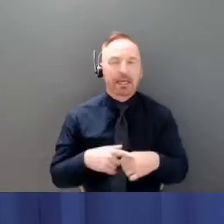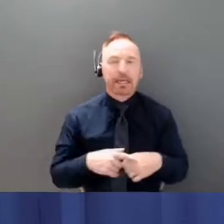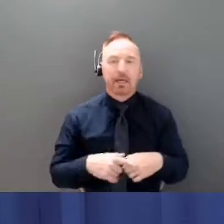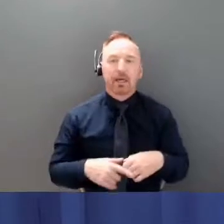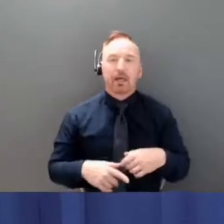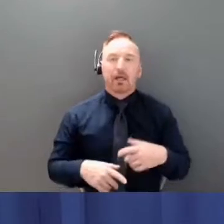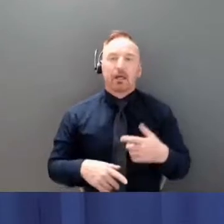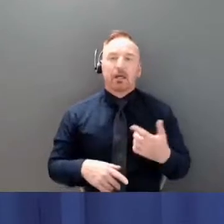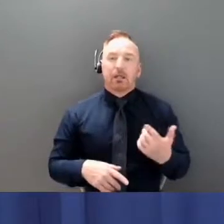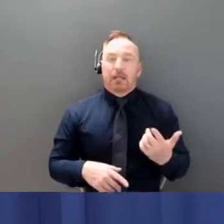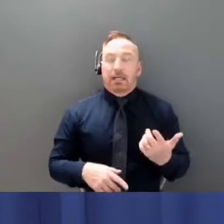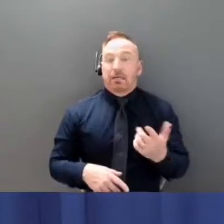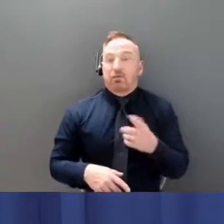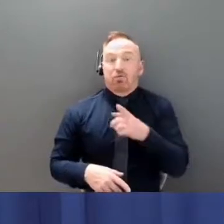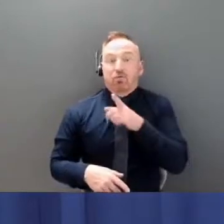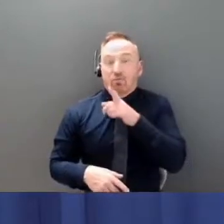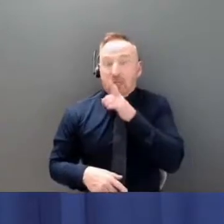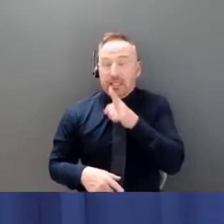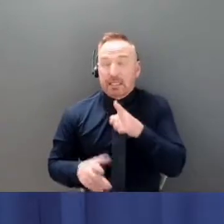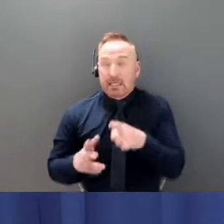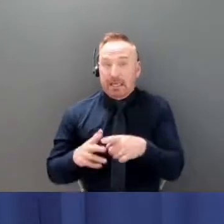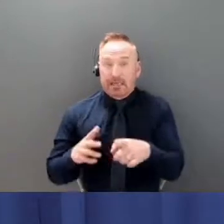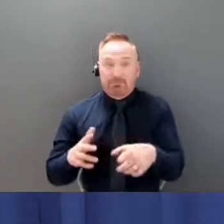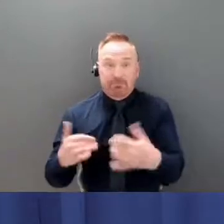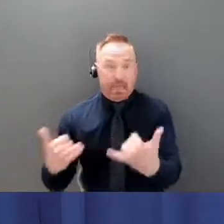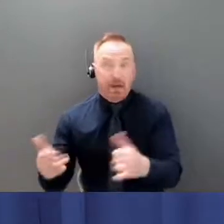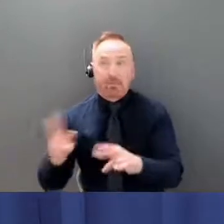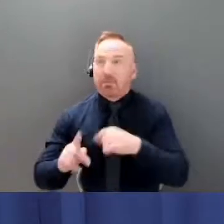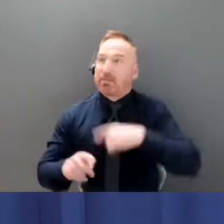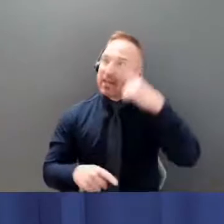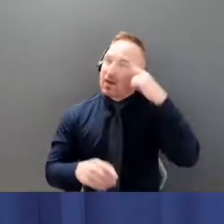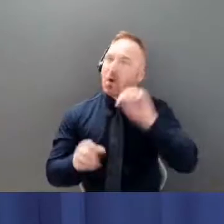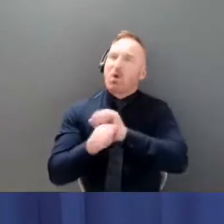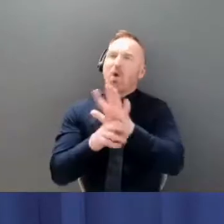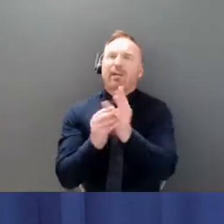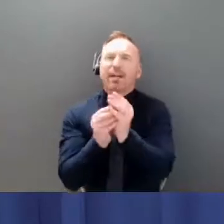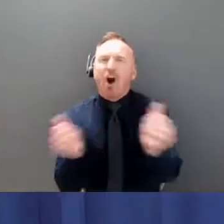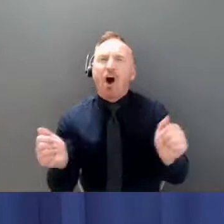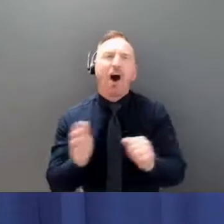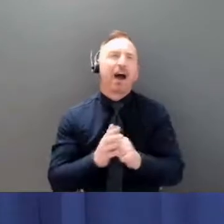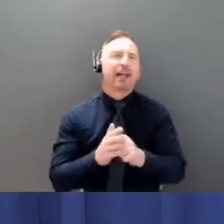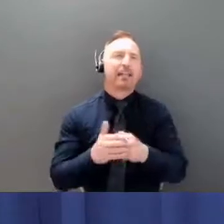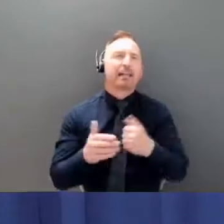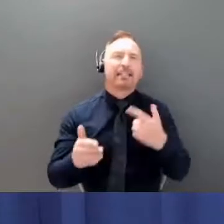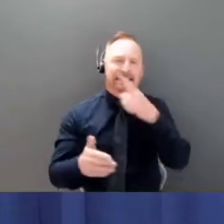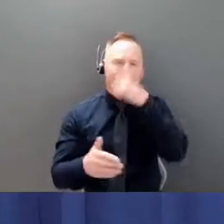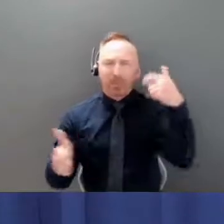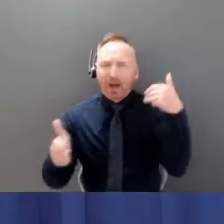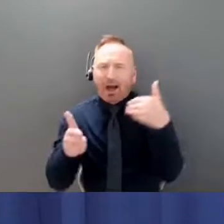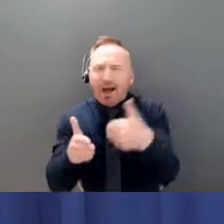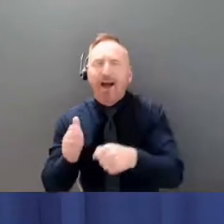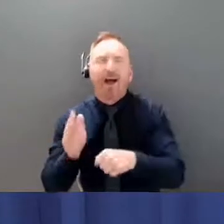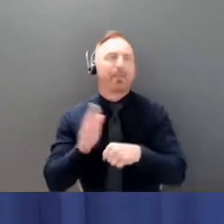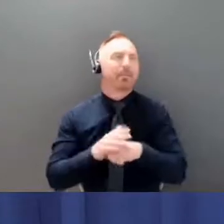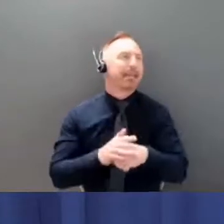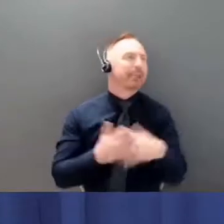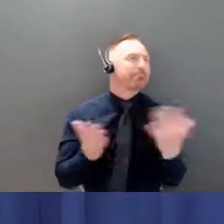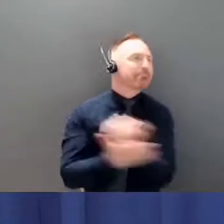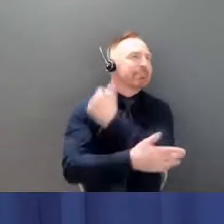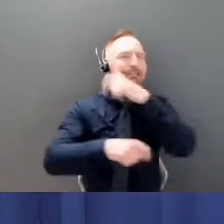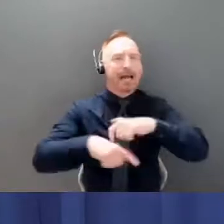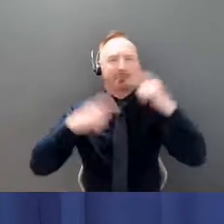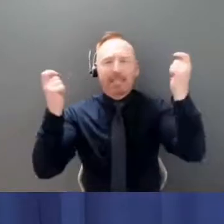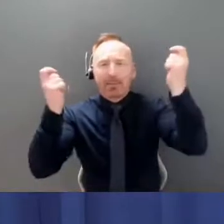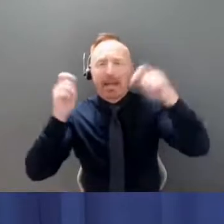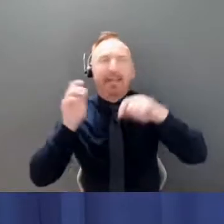for a while summer's coming time to celebrate lots of people lots of countries are talking about the pandemic being close to the finish